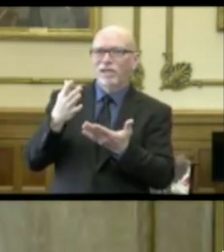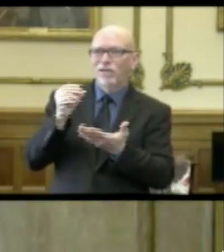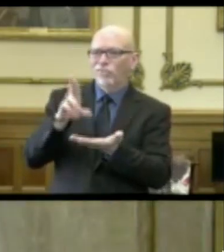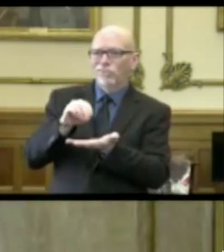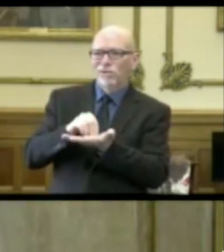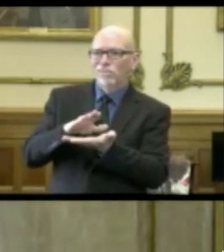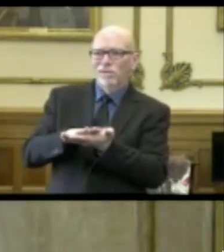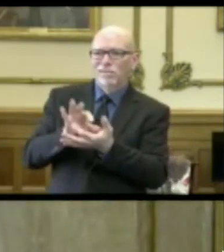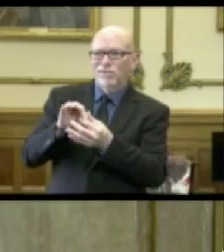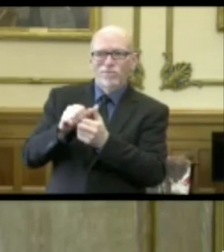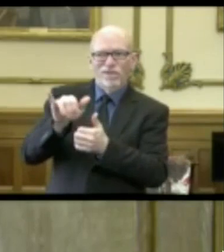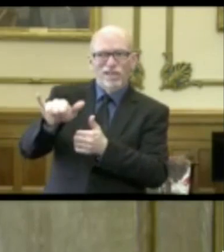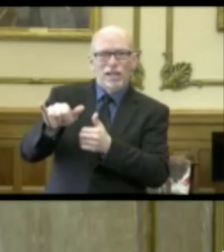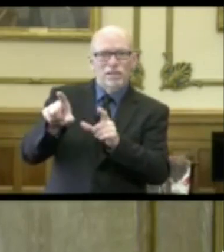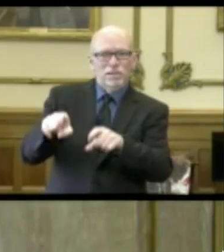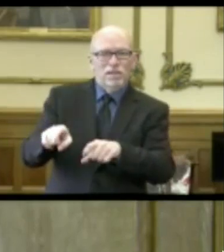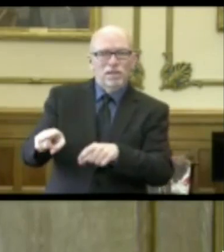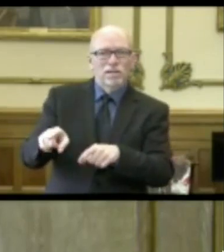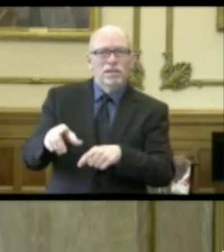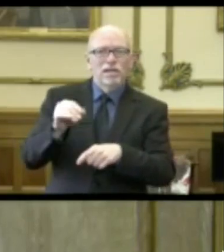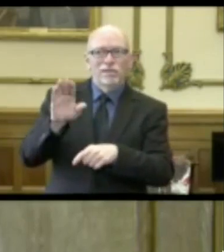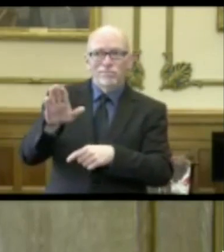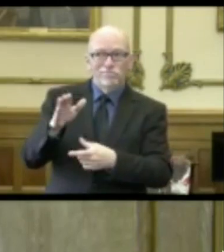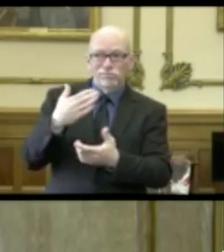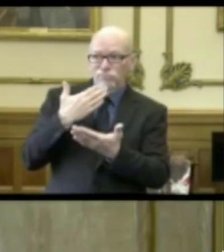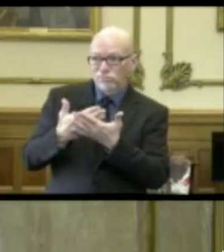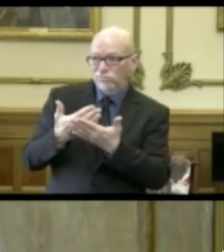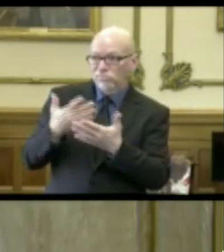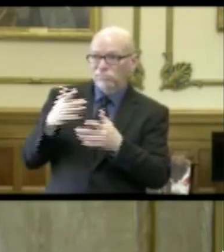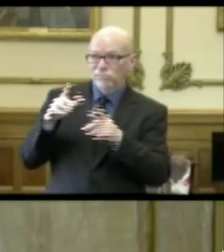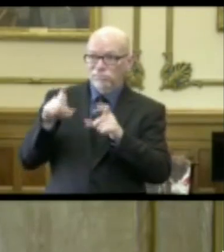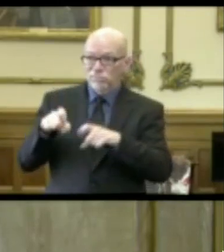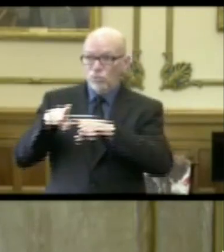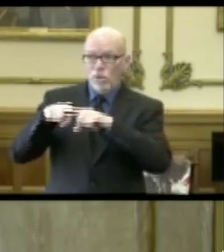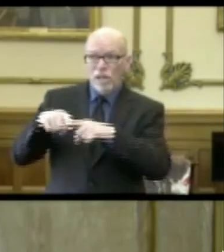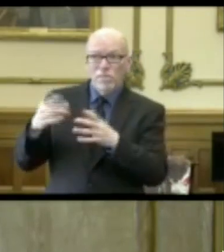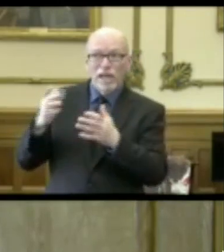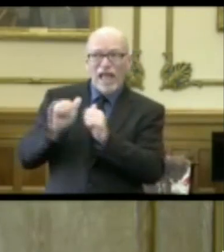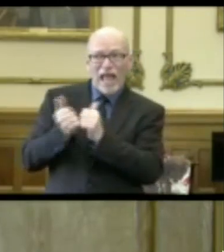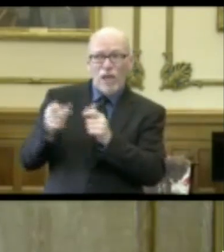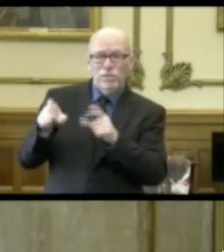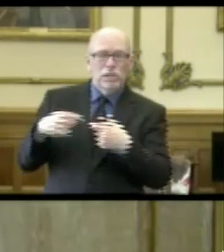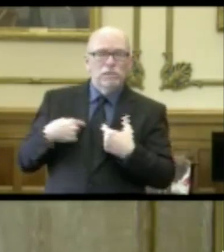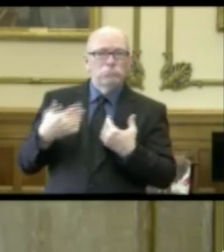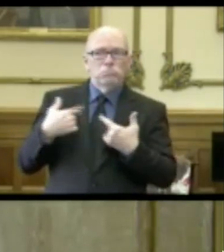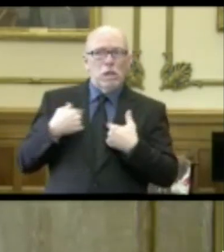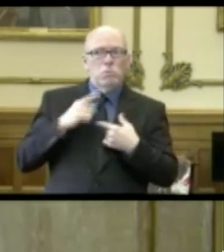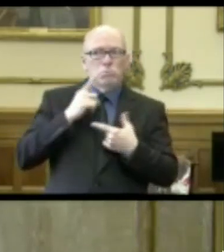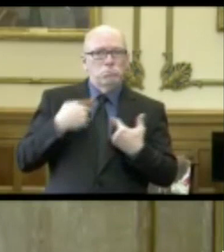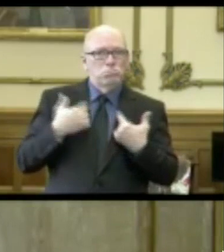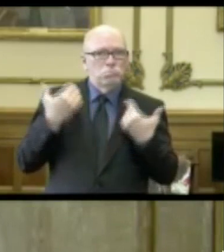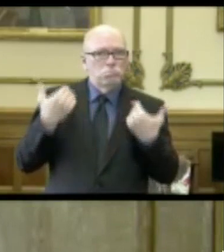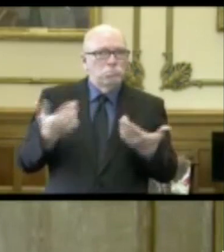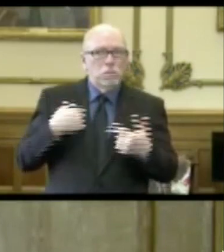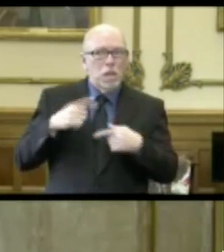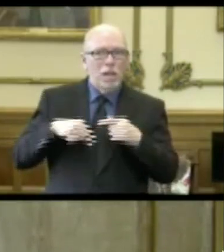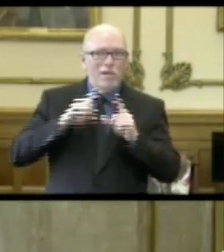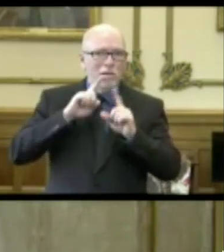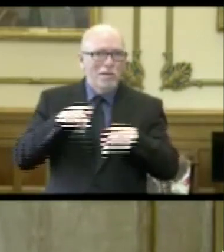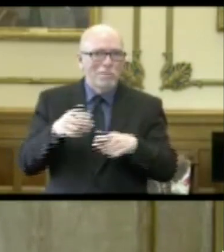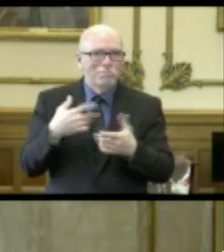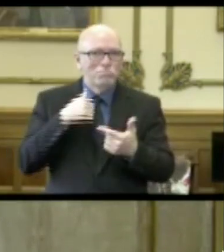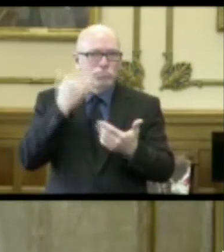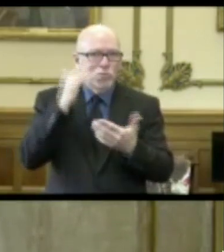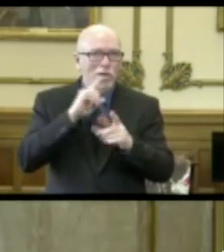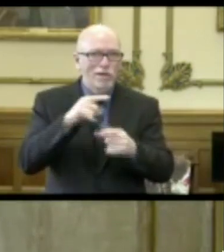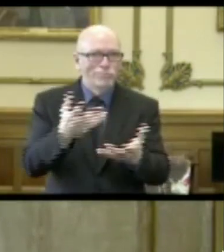documentation about that test and its validity or how it's even testing. So I, I, I cannot further enlighten